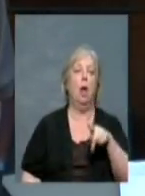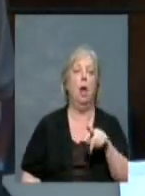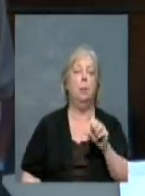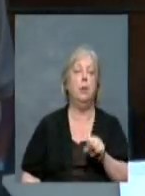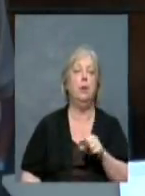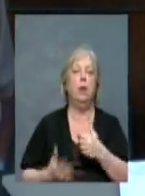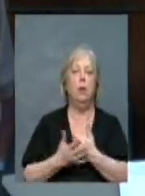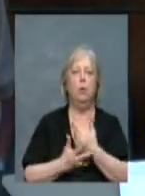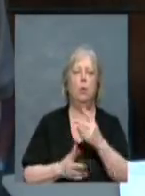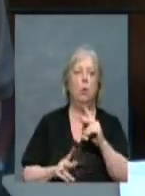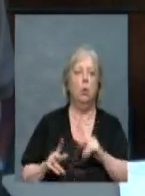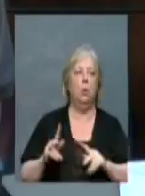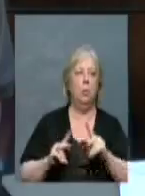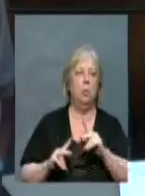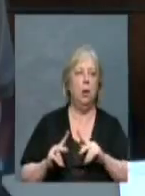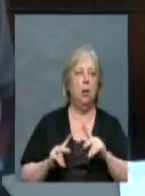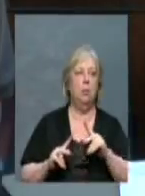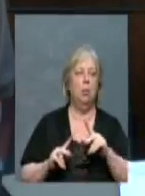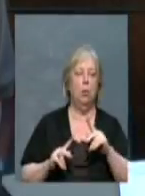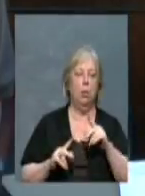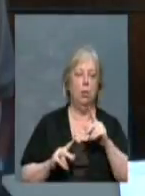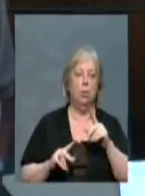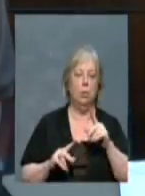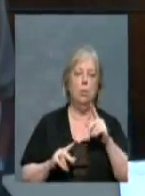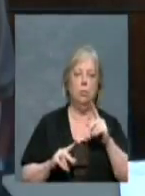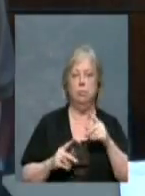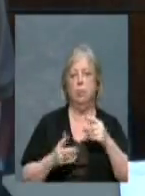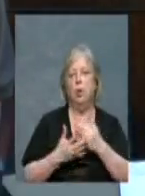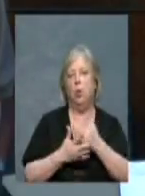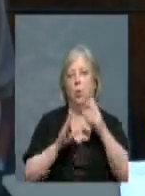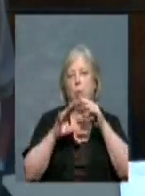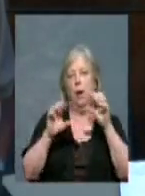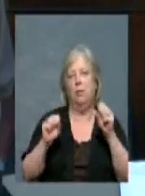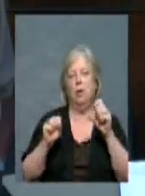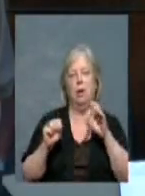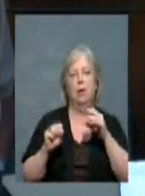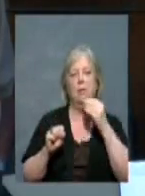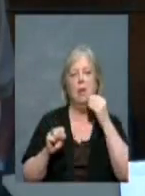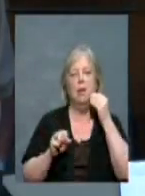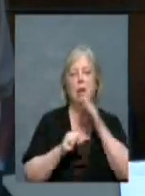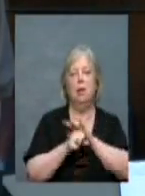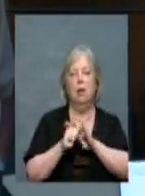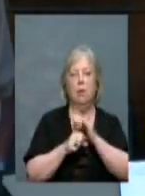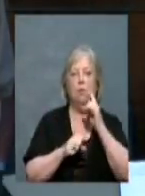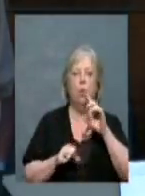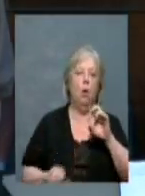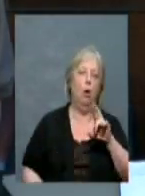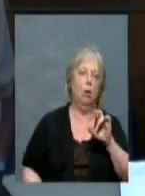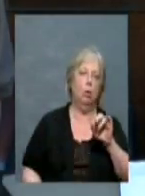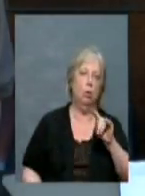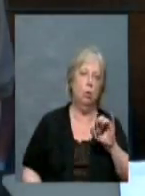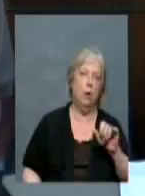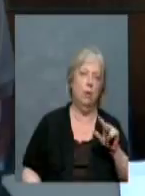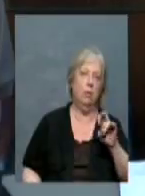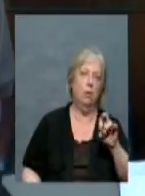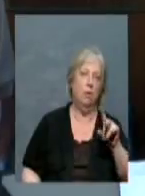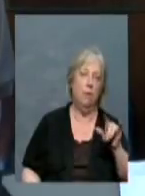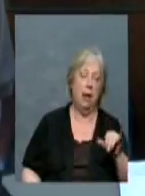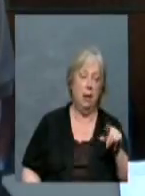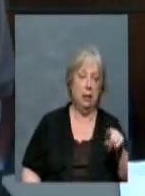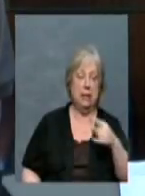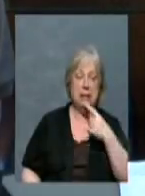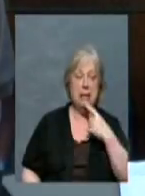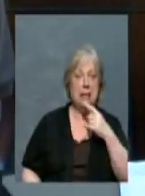new people who are the president of the neighborhood association, Crystal Valley, said that they had not been receiving